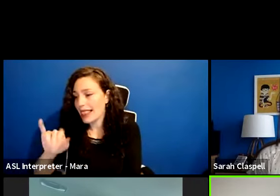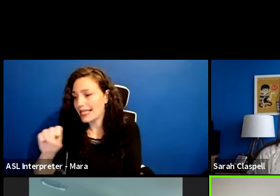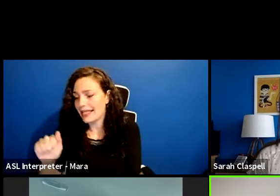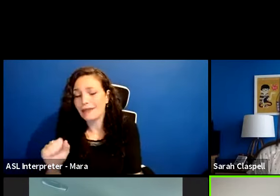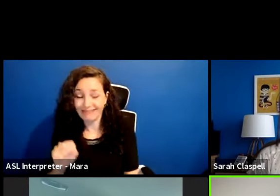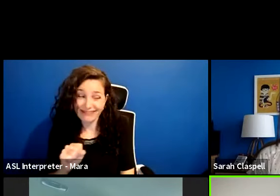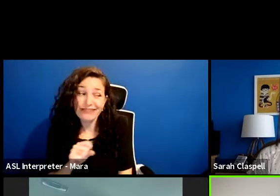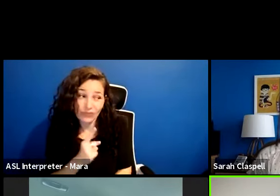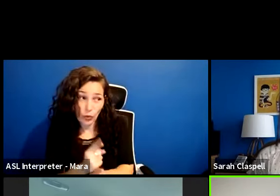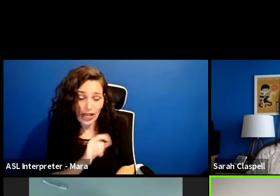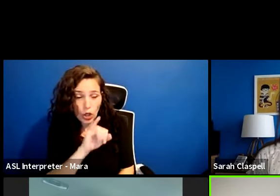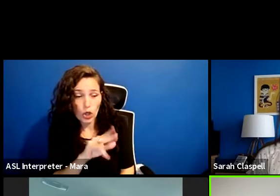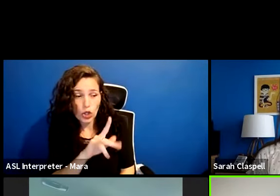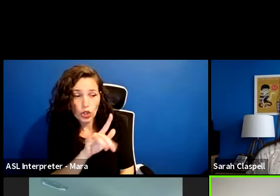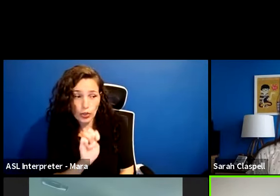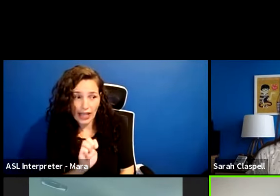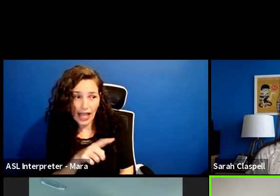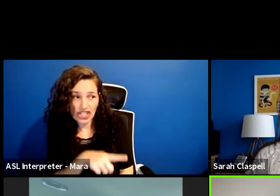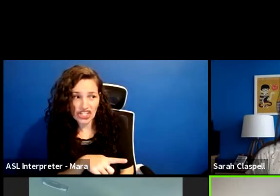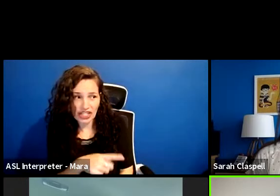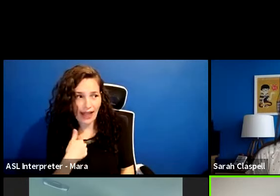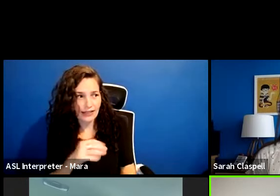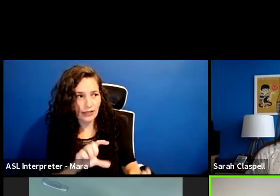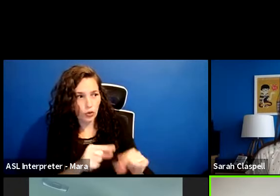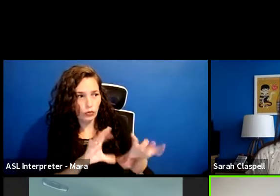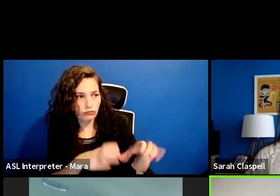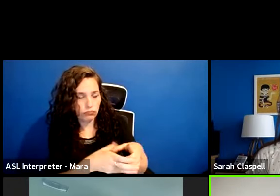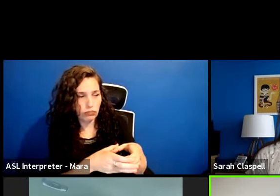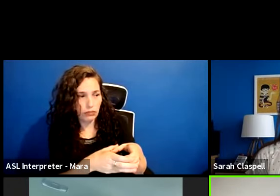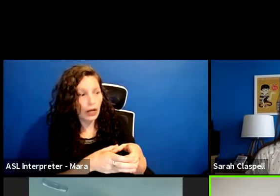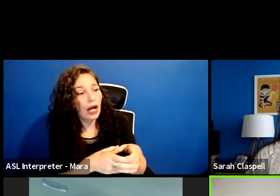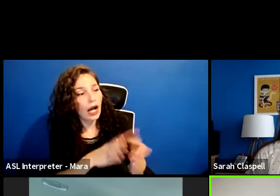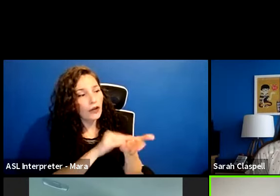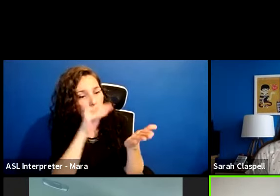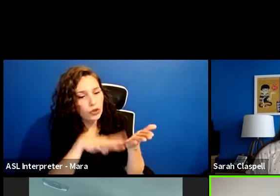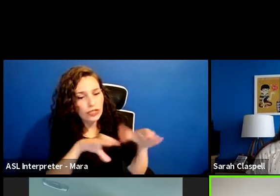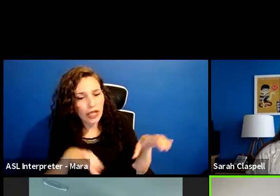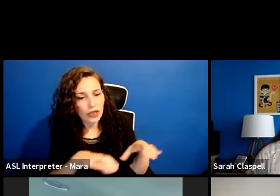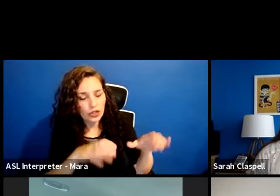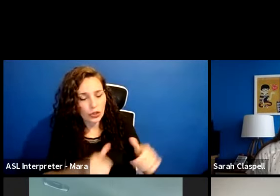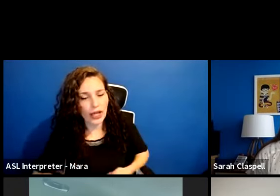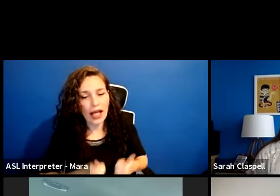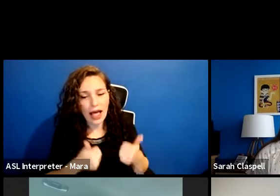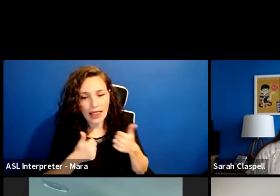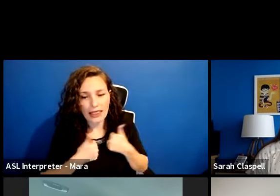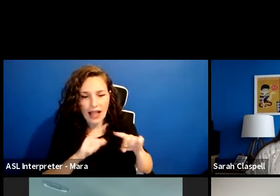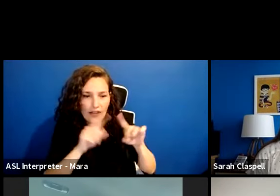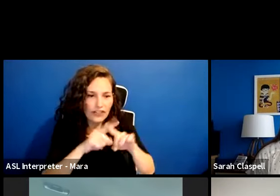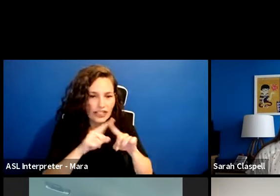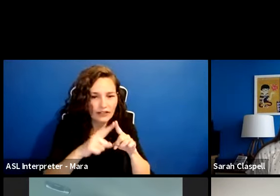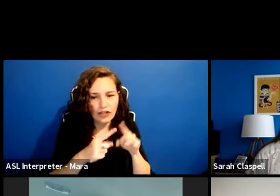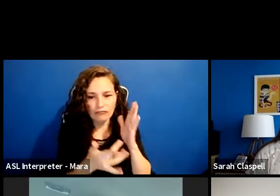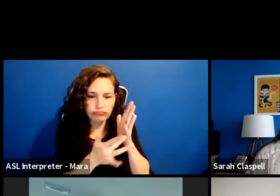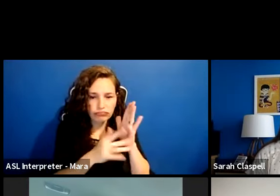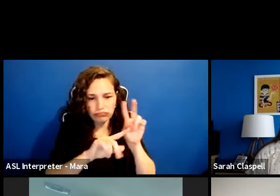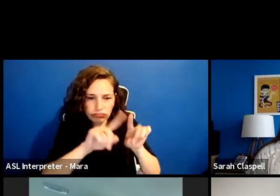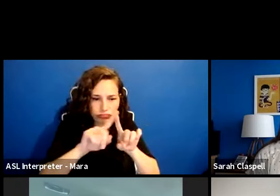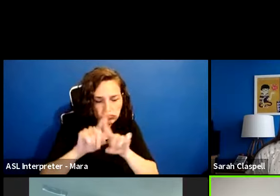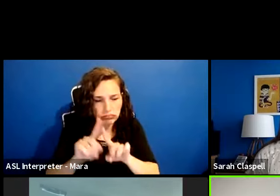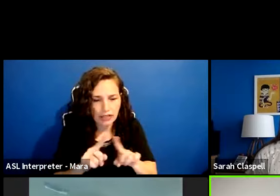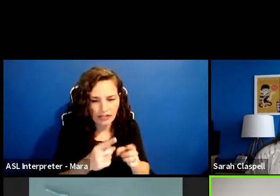she has a group of students and they're doing live Twitch streams. And I'm so proud of them. for Vegas,